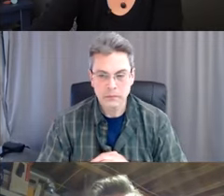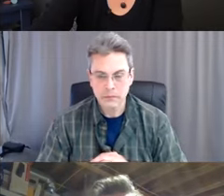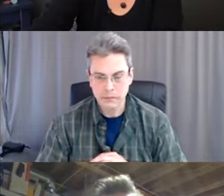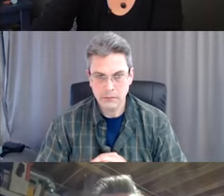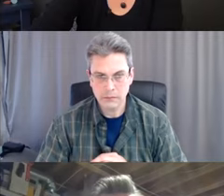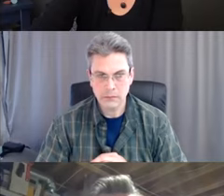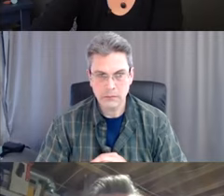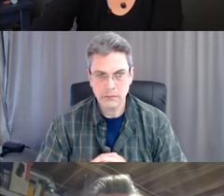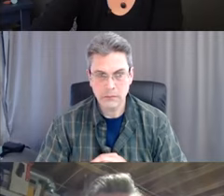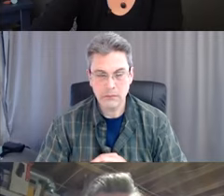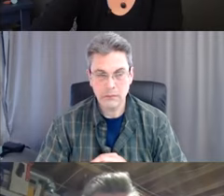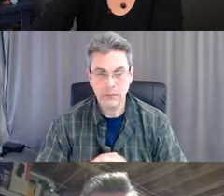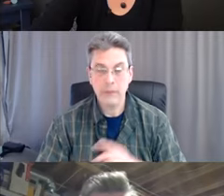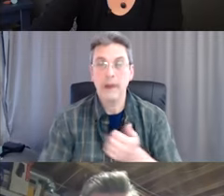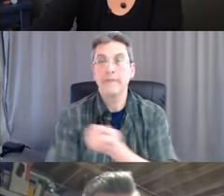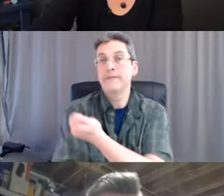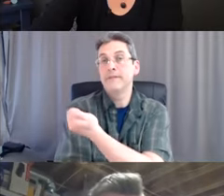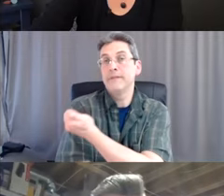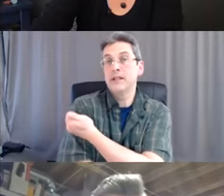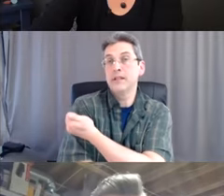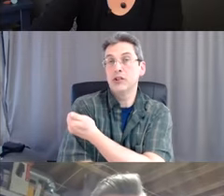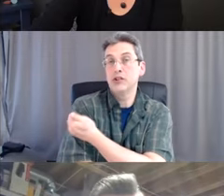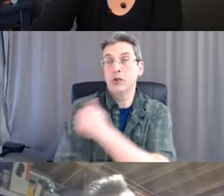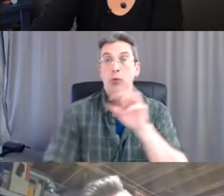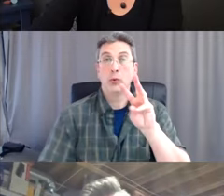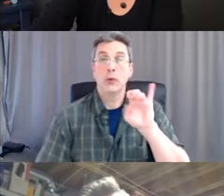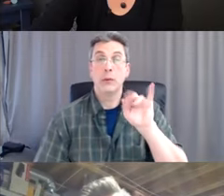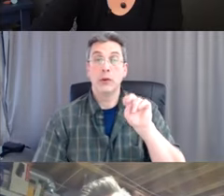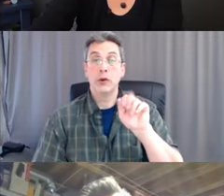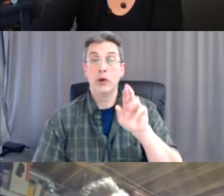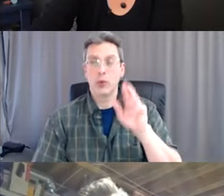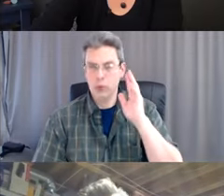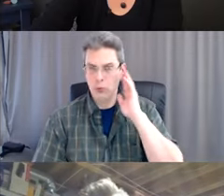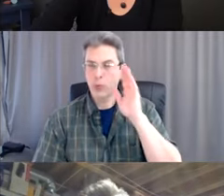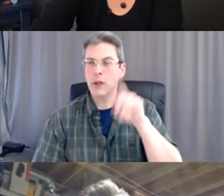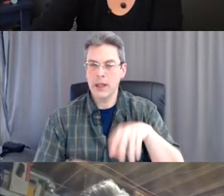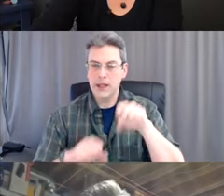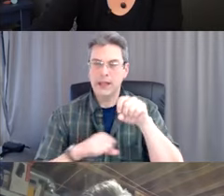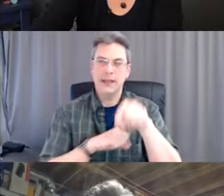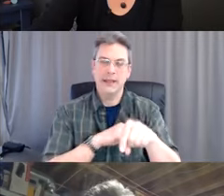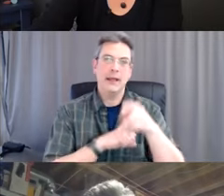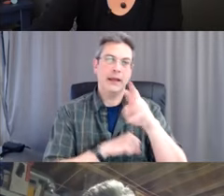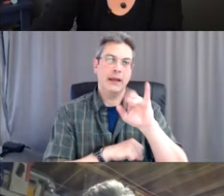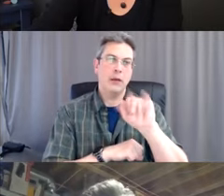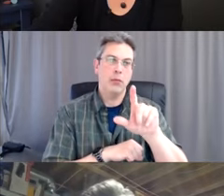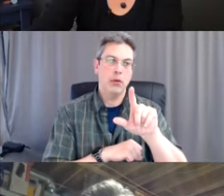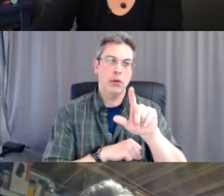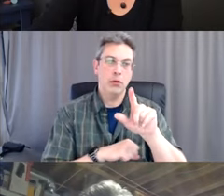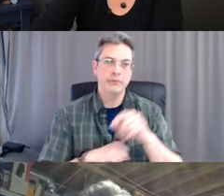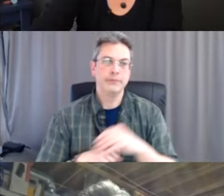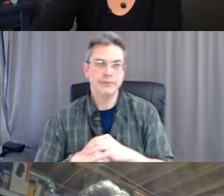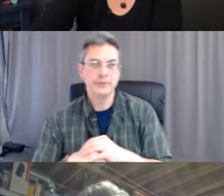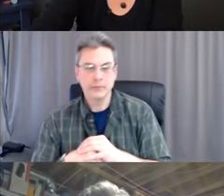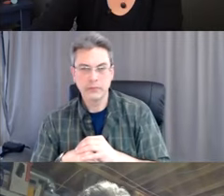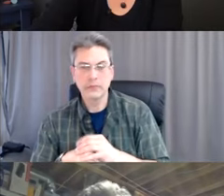So we are doing a vaccination webinar in April. So vaccinations really are proven to prevent